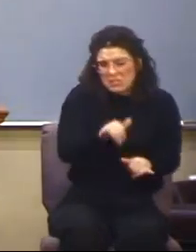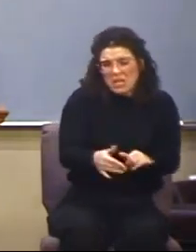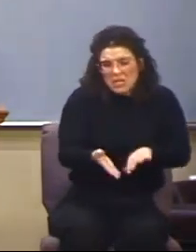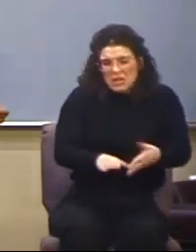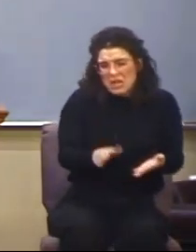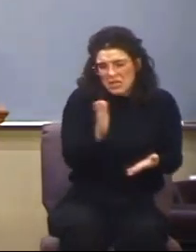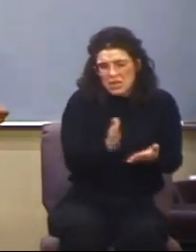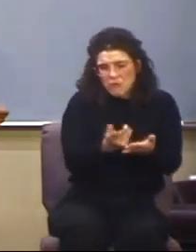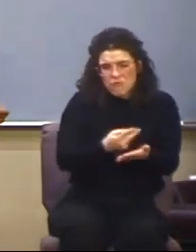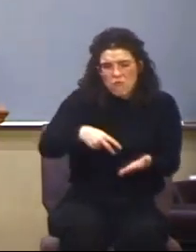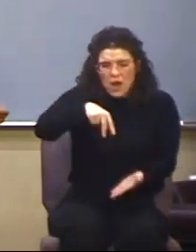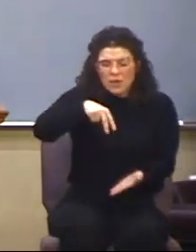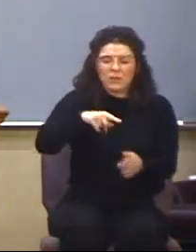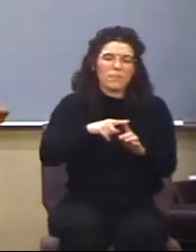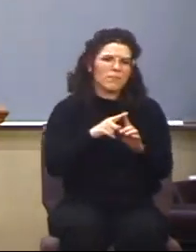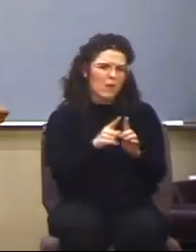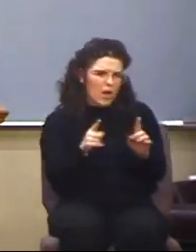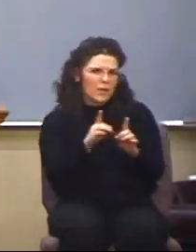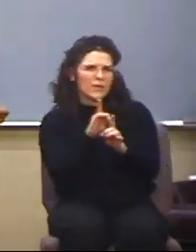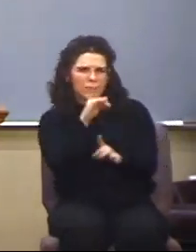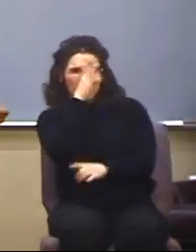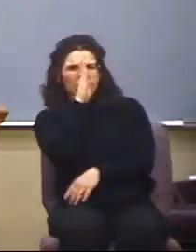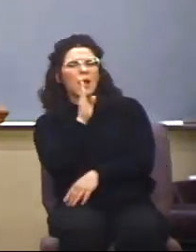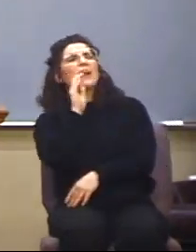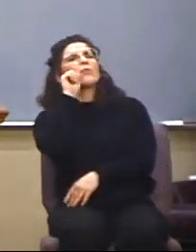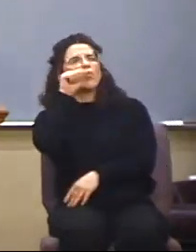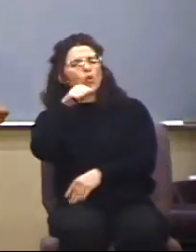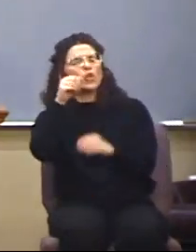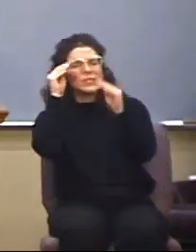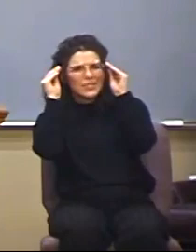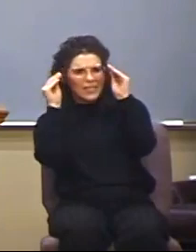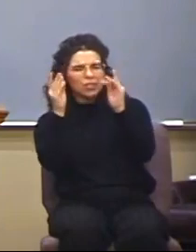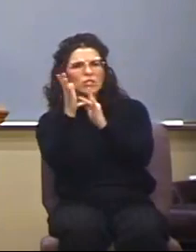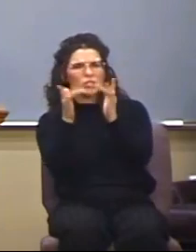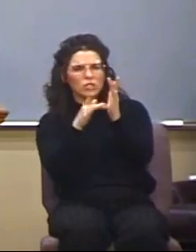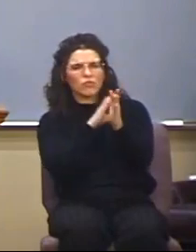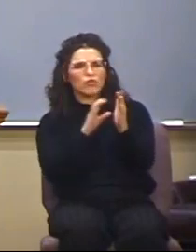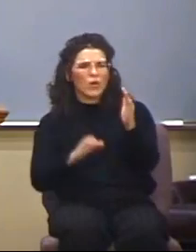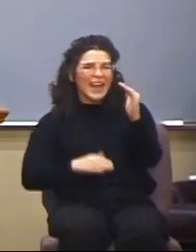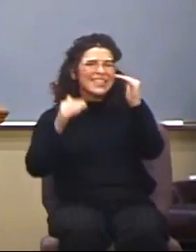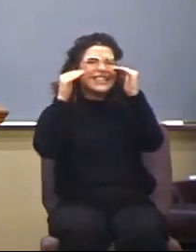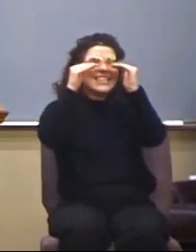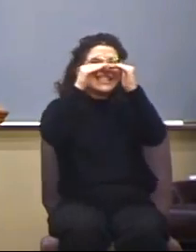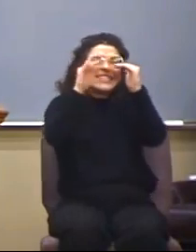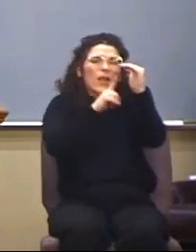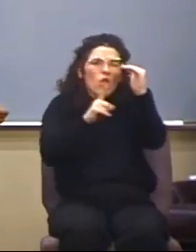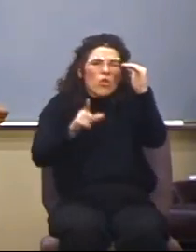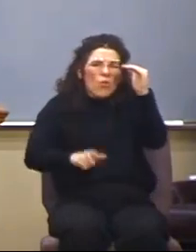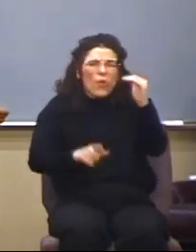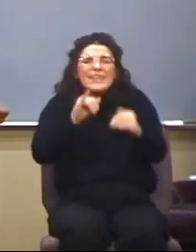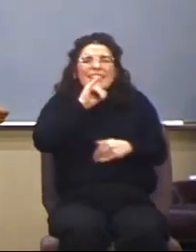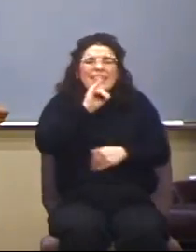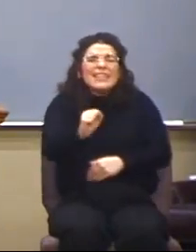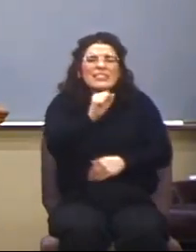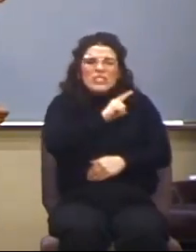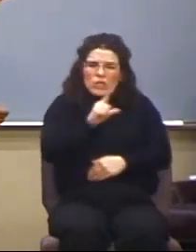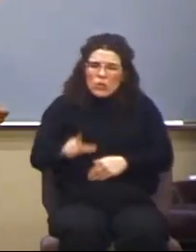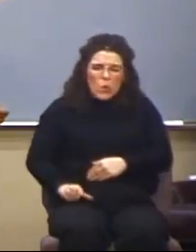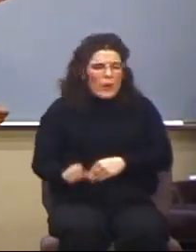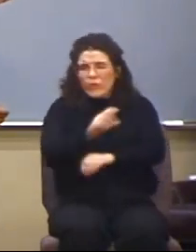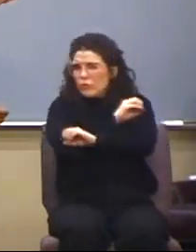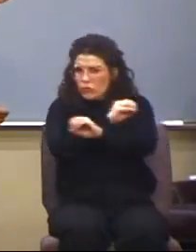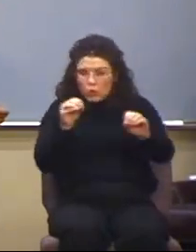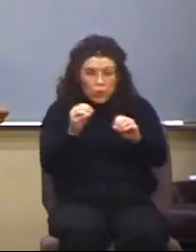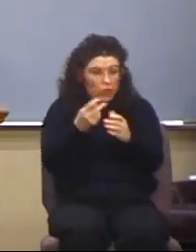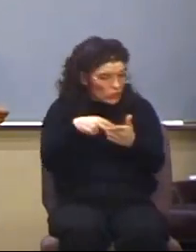minute. The Spirit of God would teach that Jesus is Lord. If there is no resurrection, and